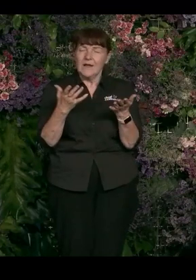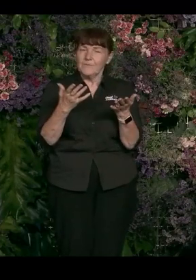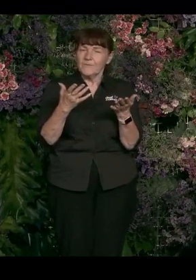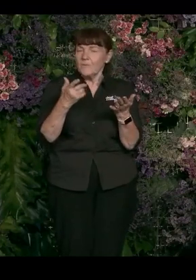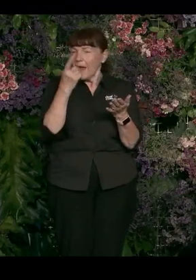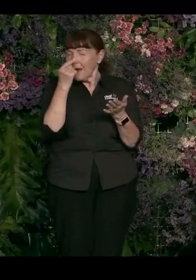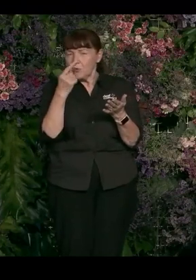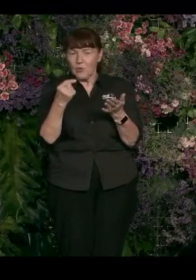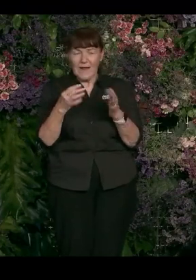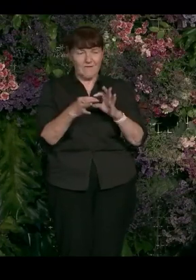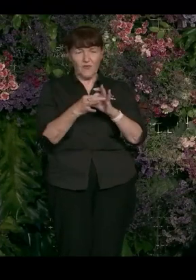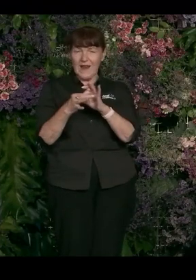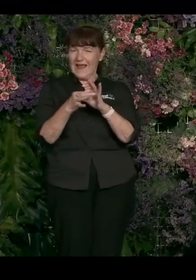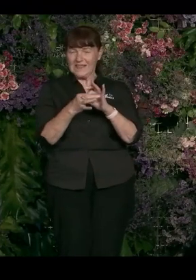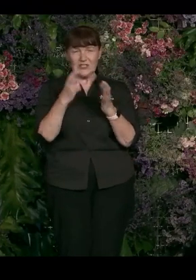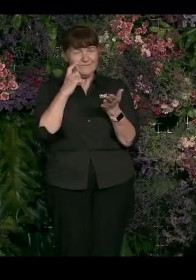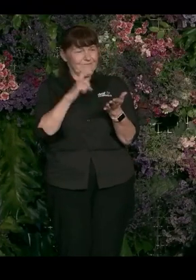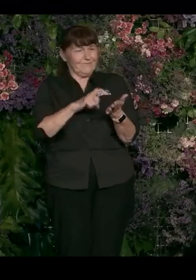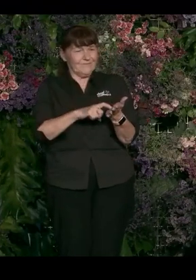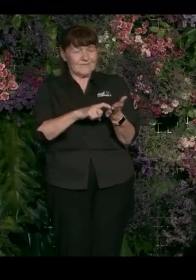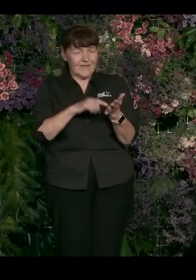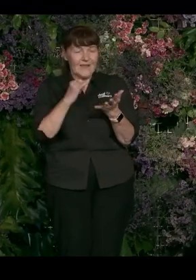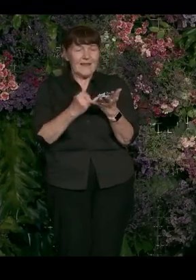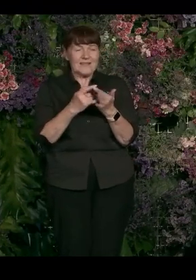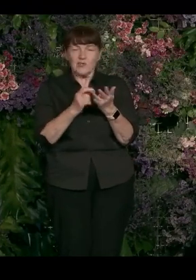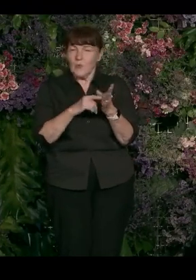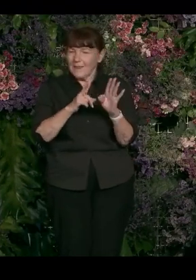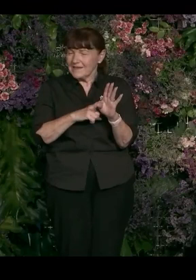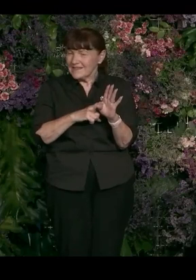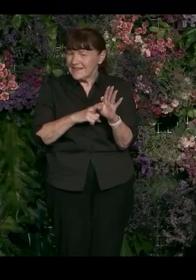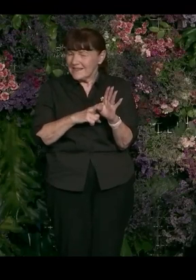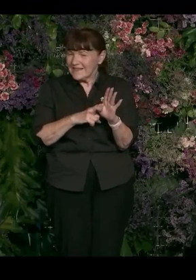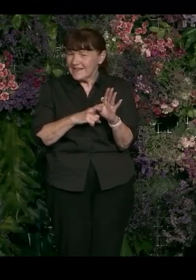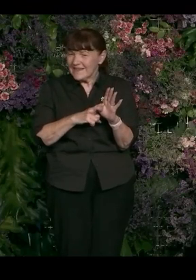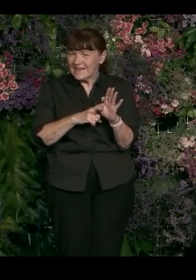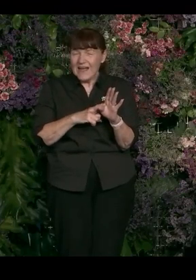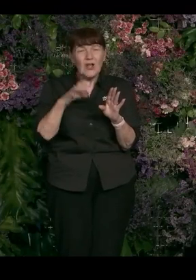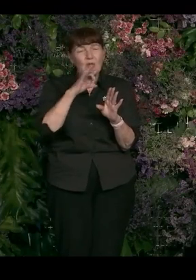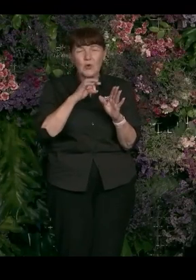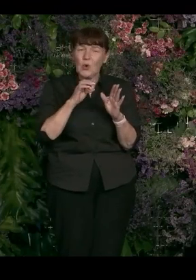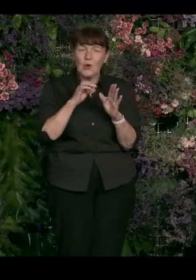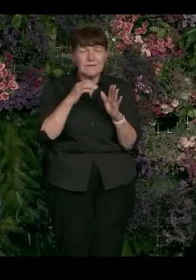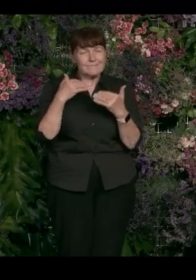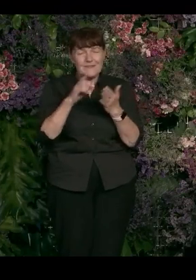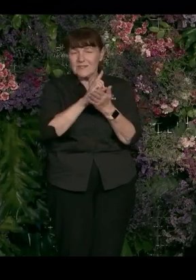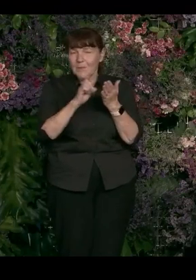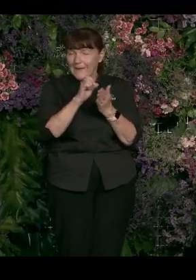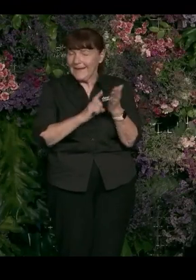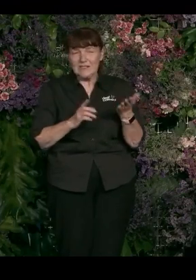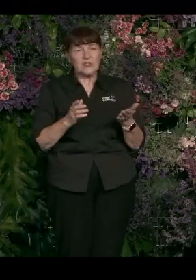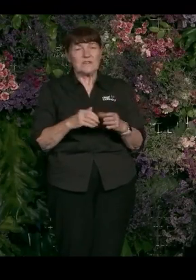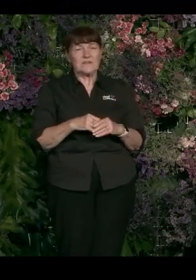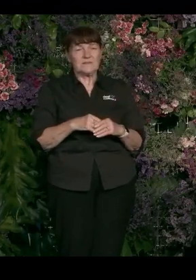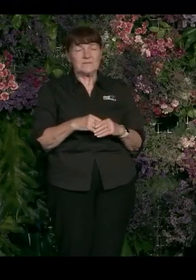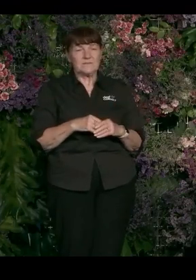have their relationships recognised, their sexuality recognised, not be discriminated against, because, of course,